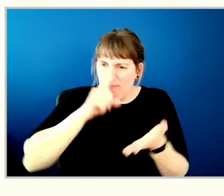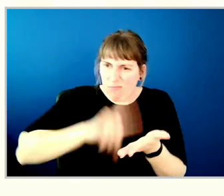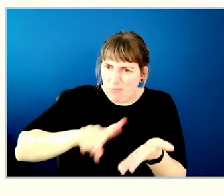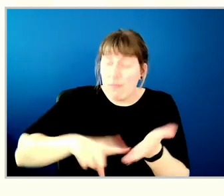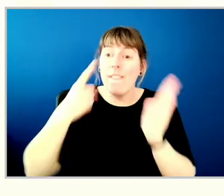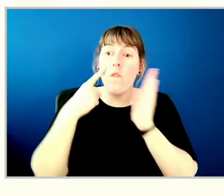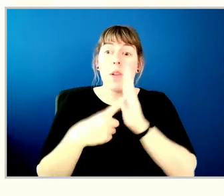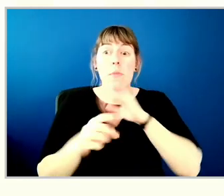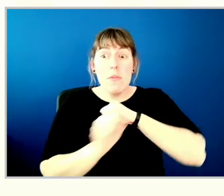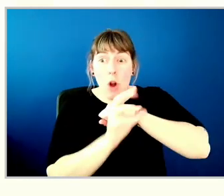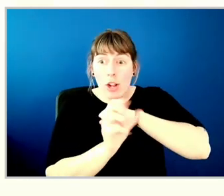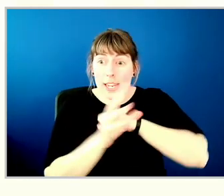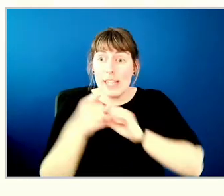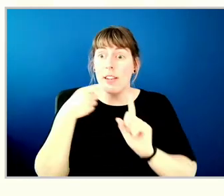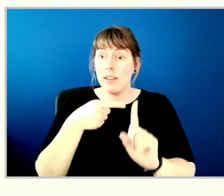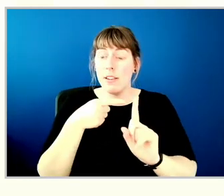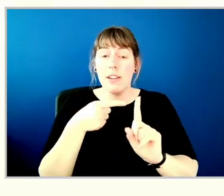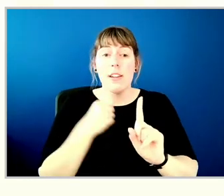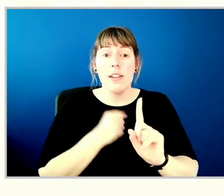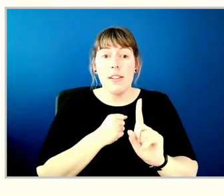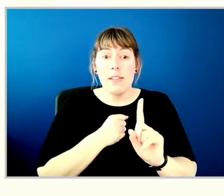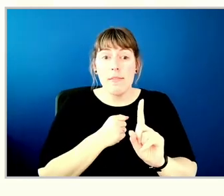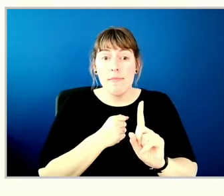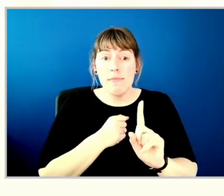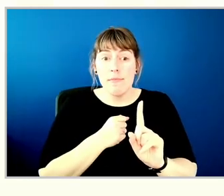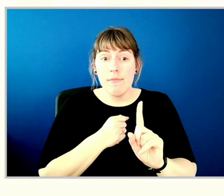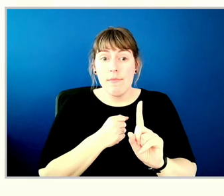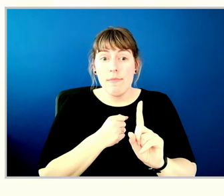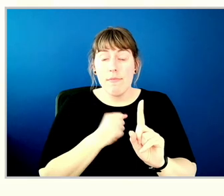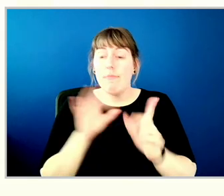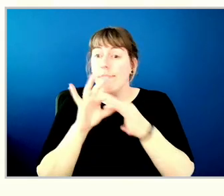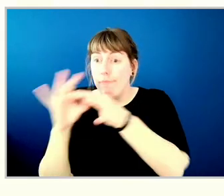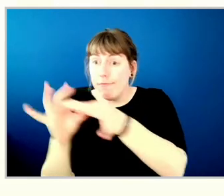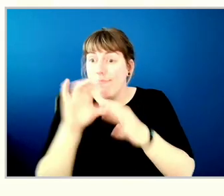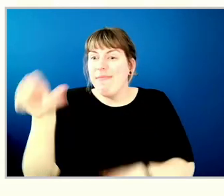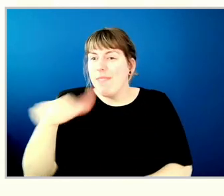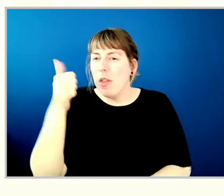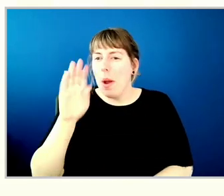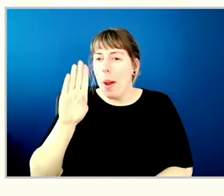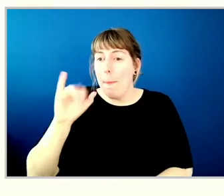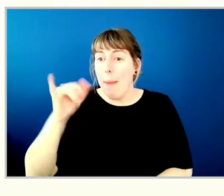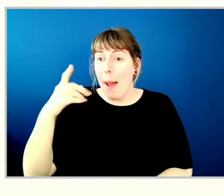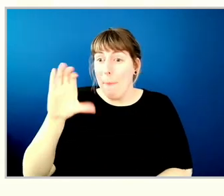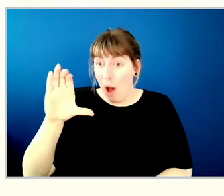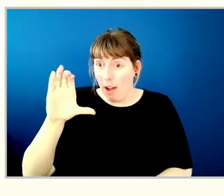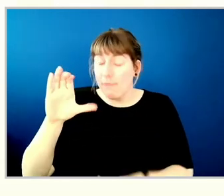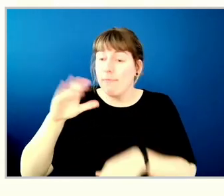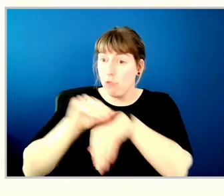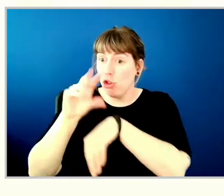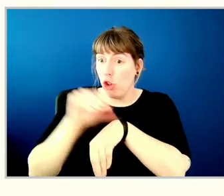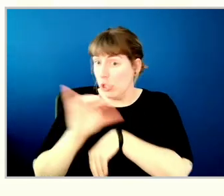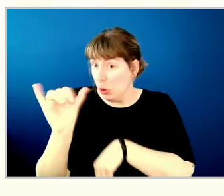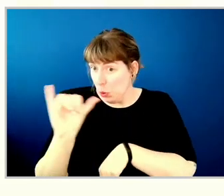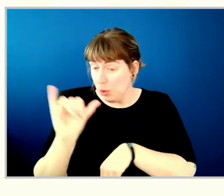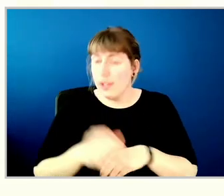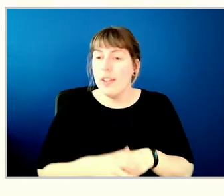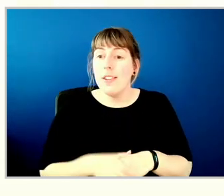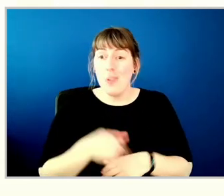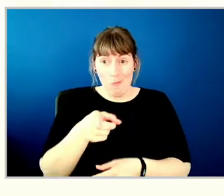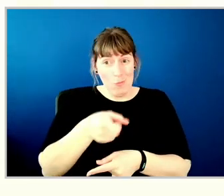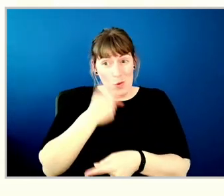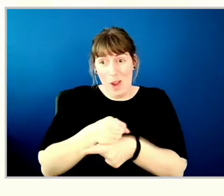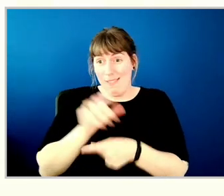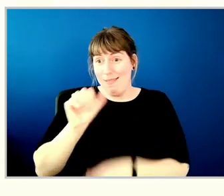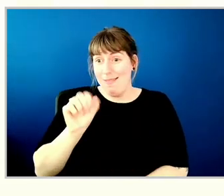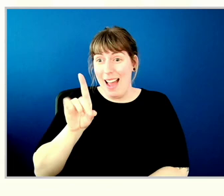our marketing group does also consult with other BIPOC external consultants to help us with that work. So while you're correct, we don't